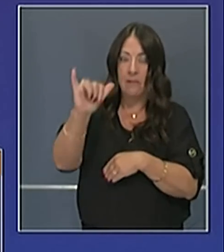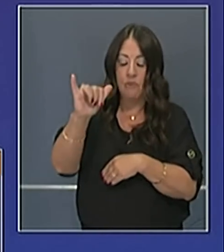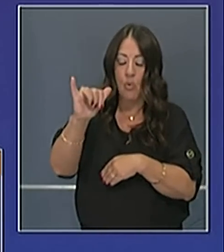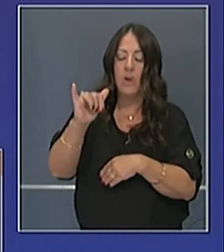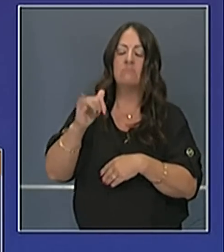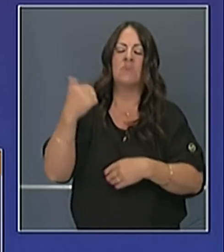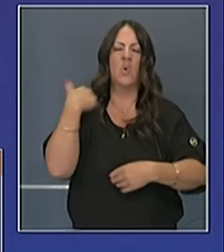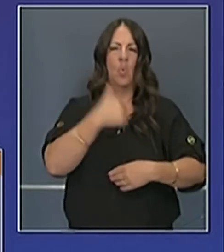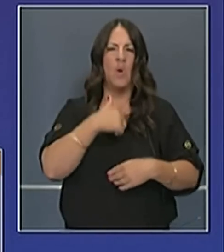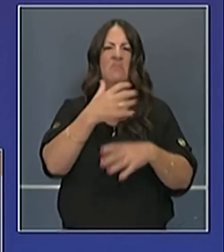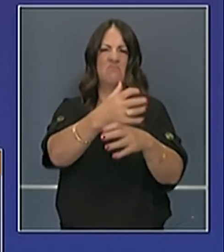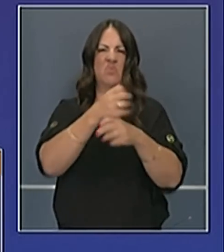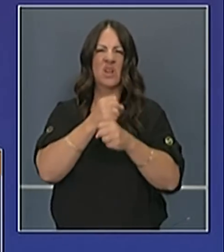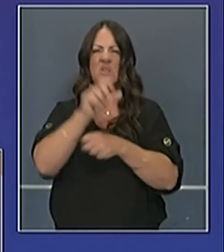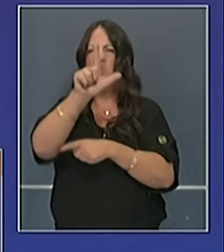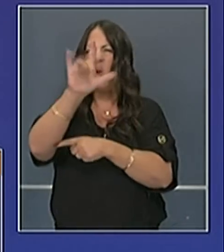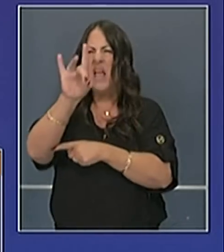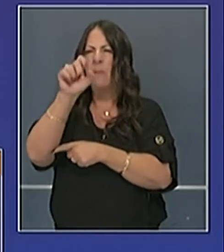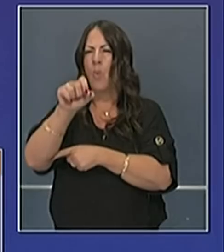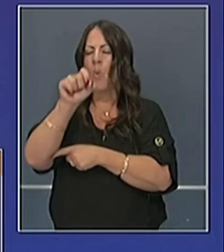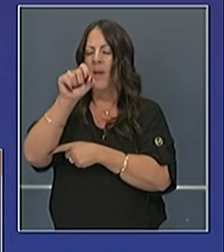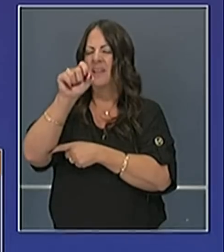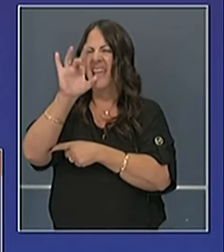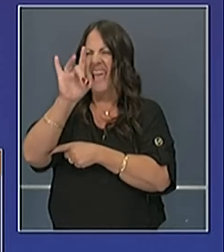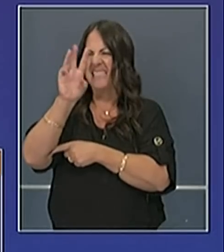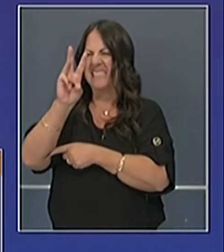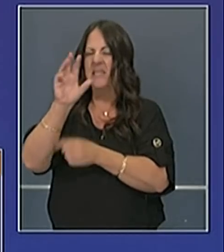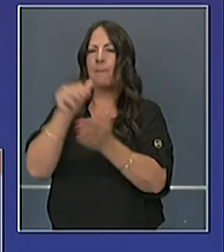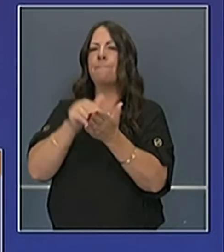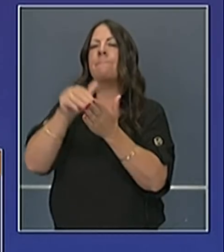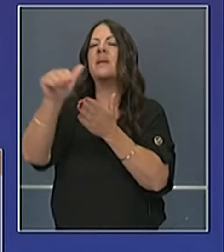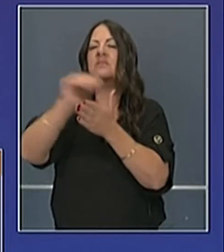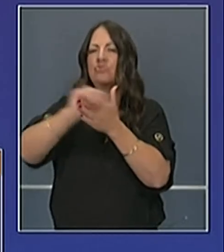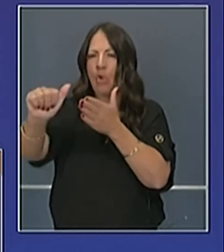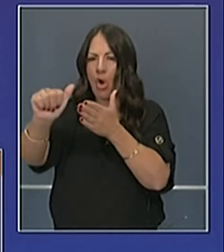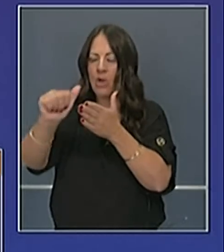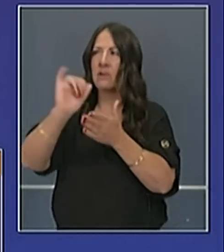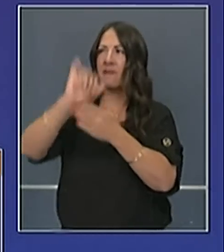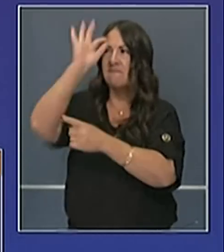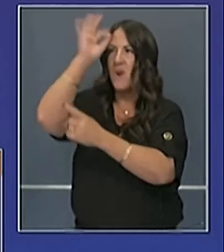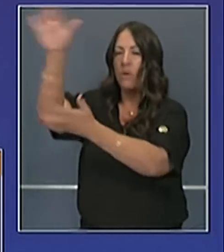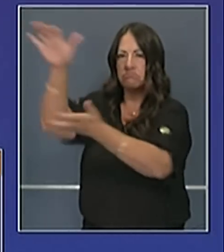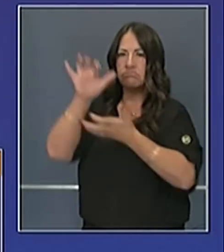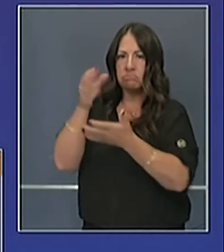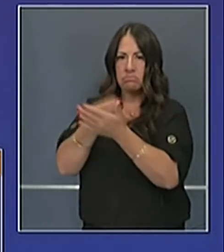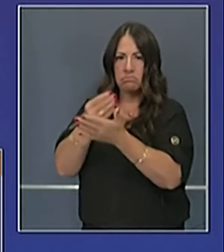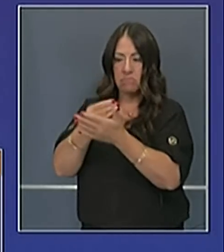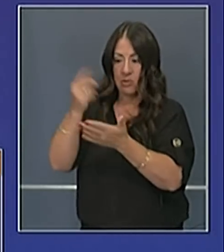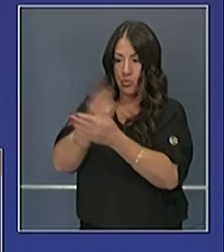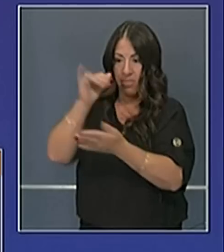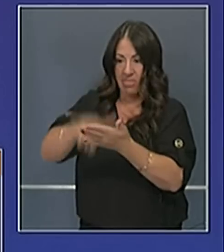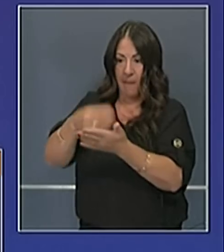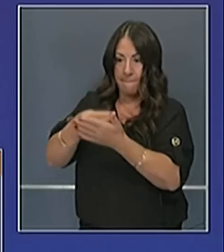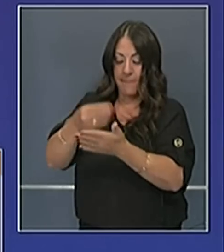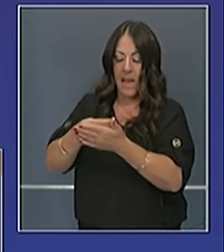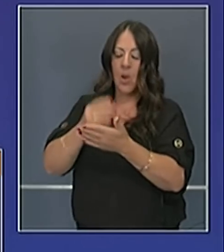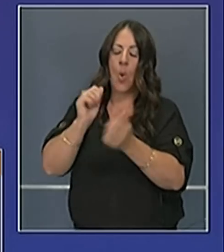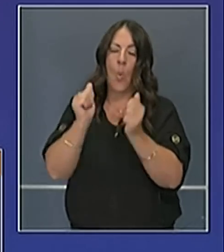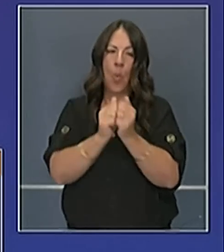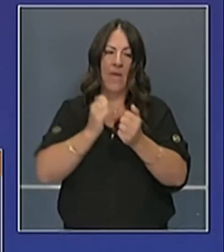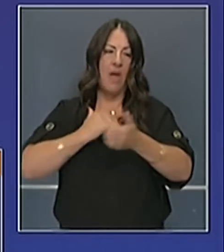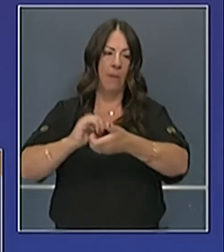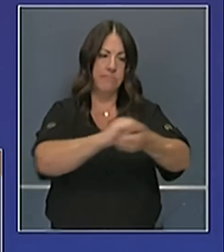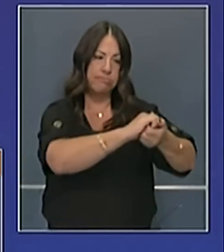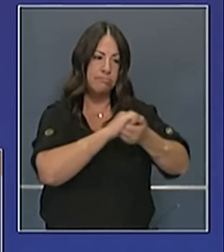some $28.86 million of federal support that we will utilize with our partners here